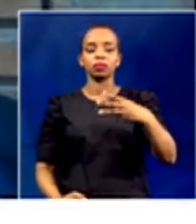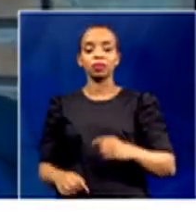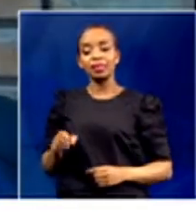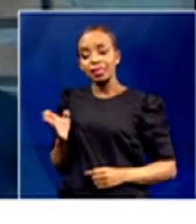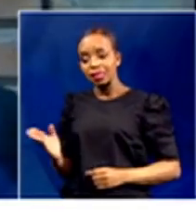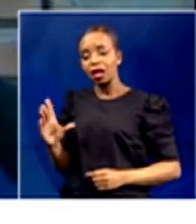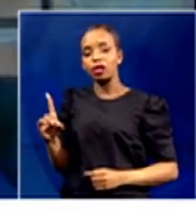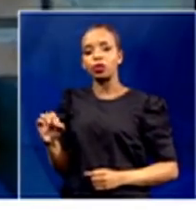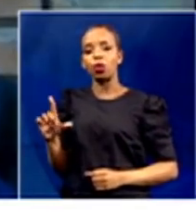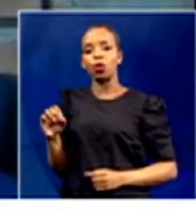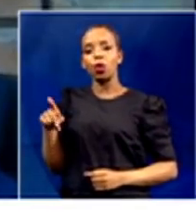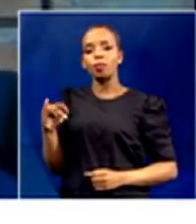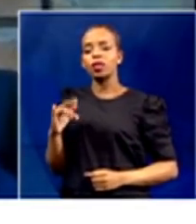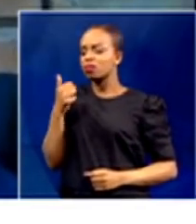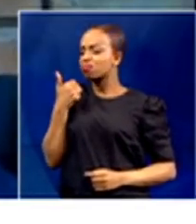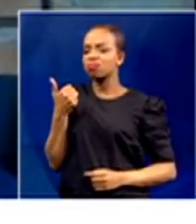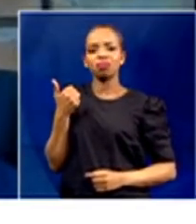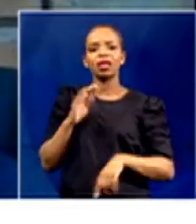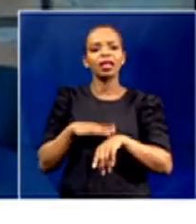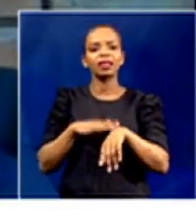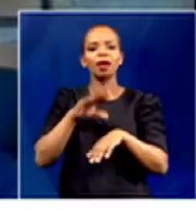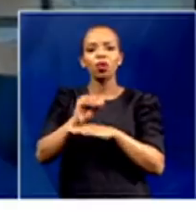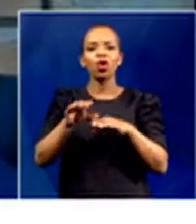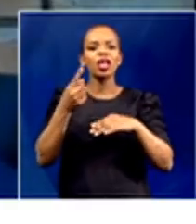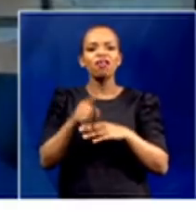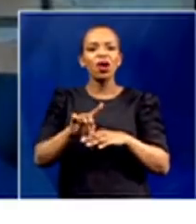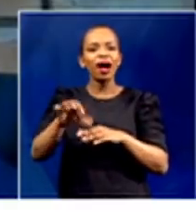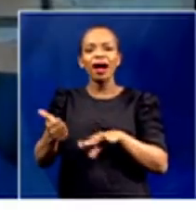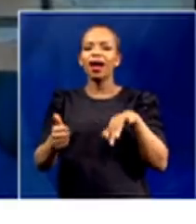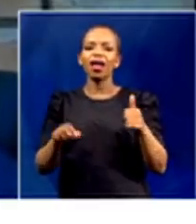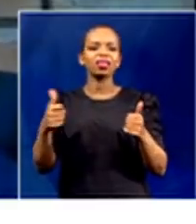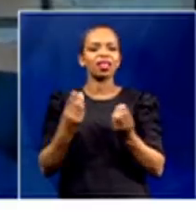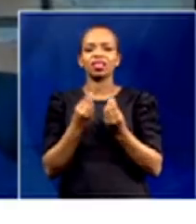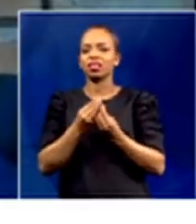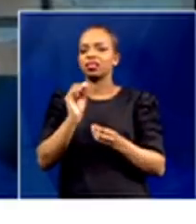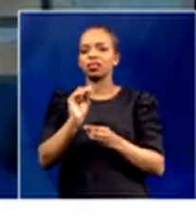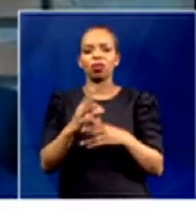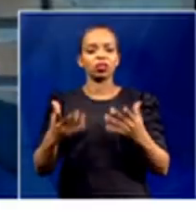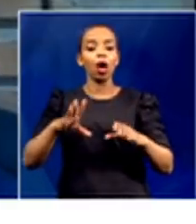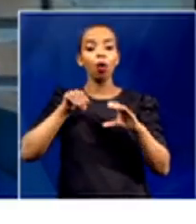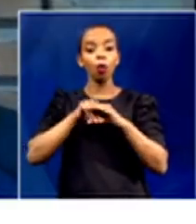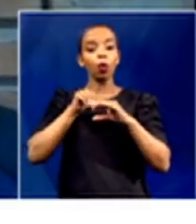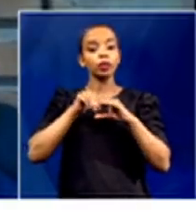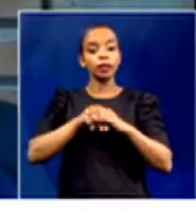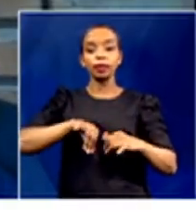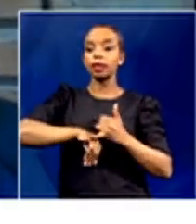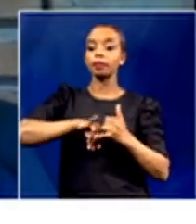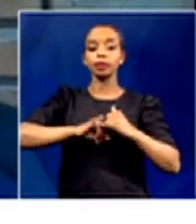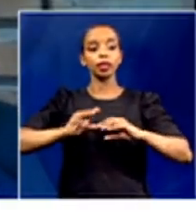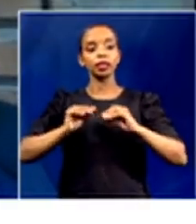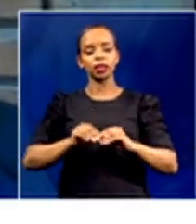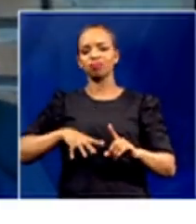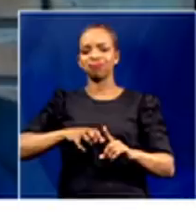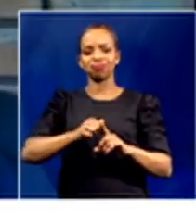We have time for all the other things. The content subjects, we will catch up on that. We're losing the opportunity because we are stayed